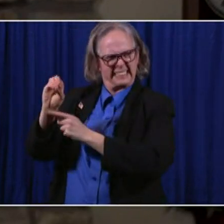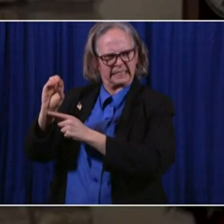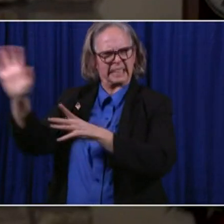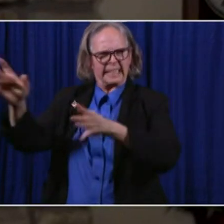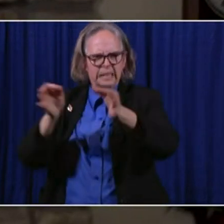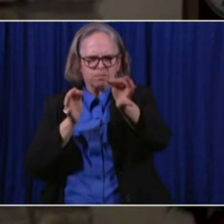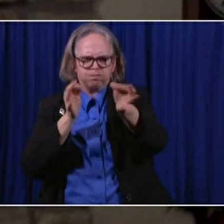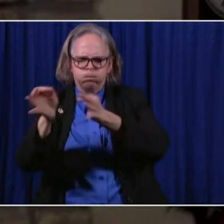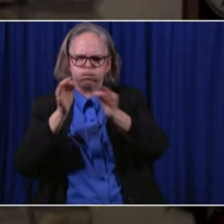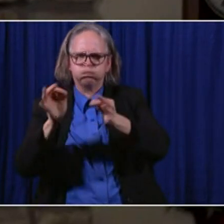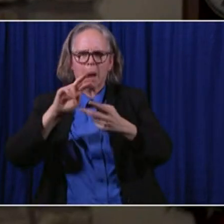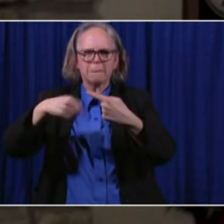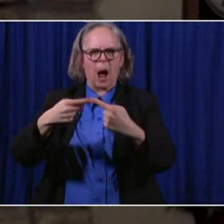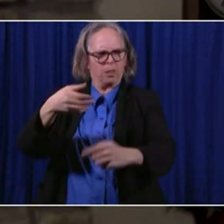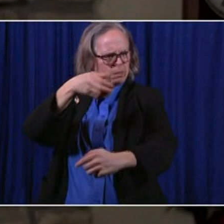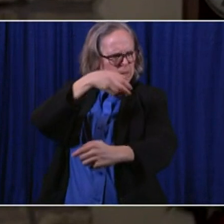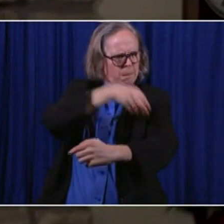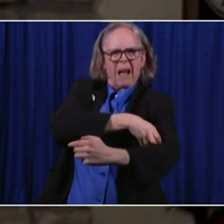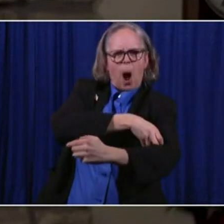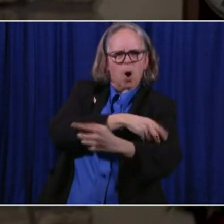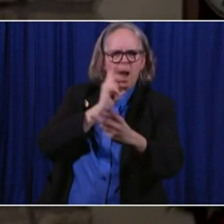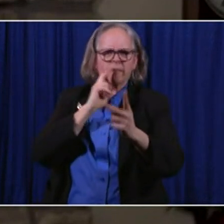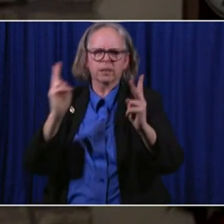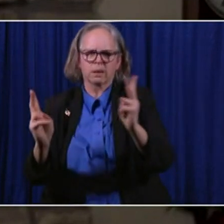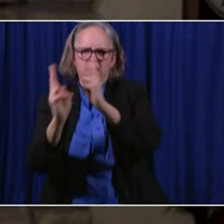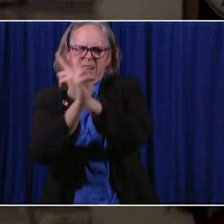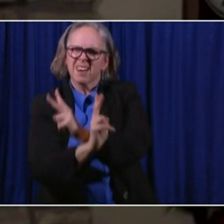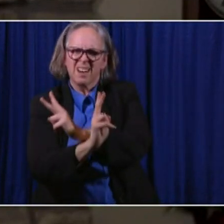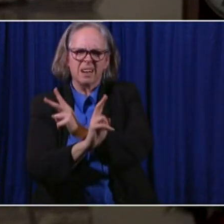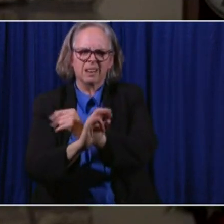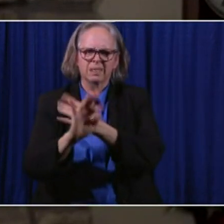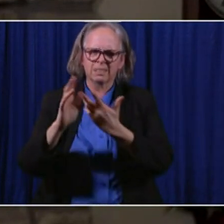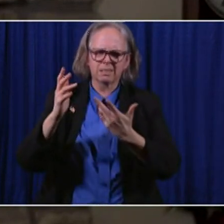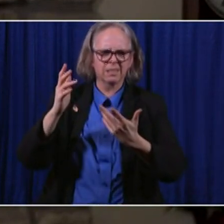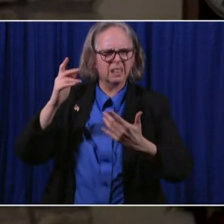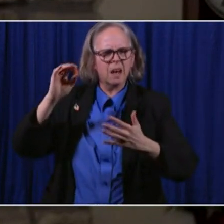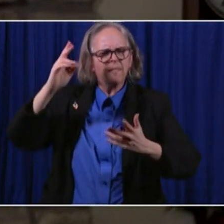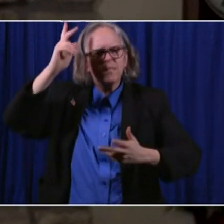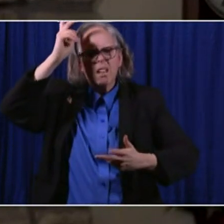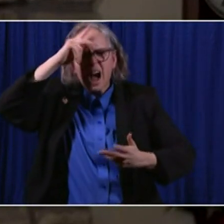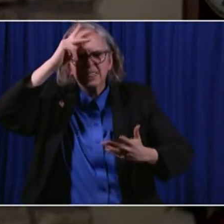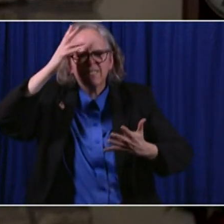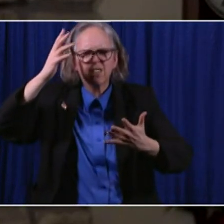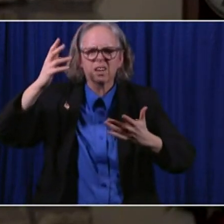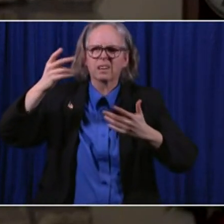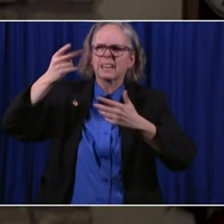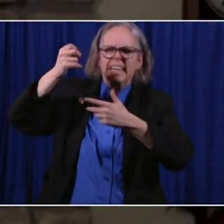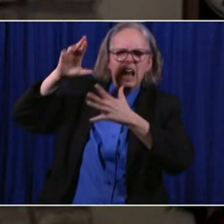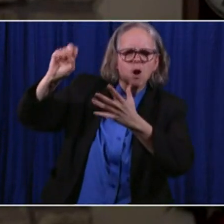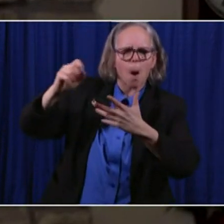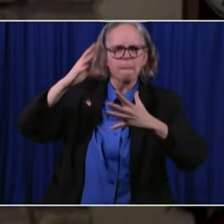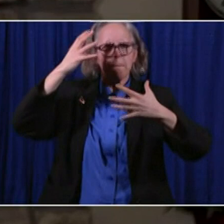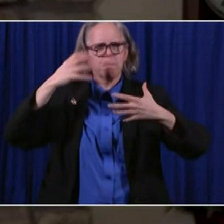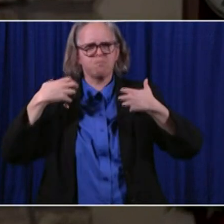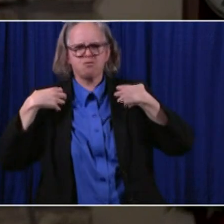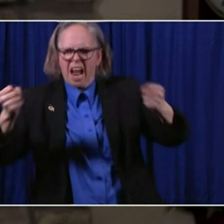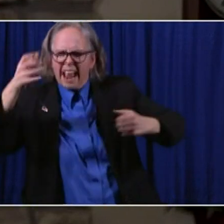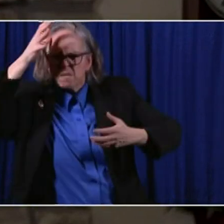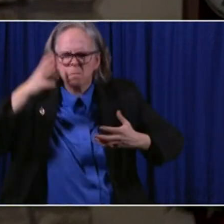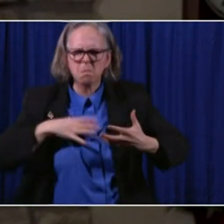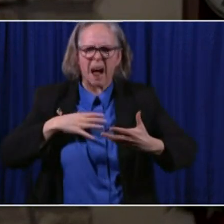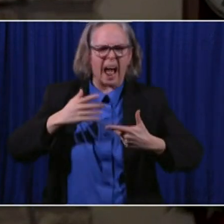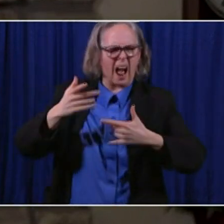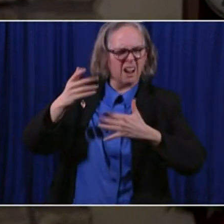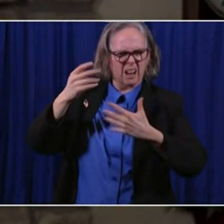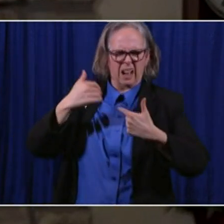Heroes and philosophers, brave men and vile have since Rome and Athens tried to make this particular manner of transfer of